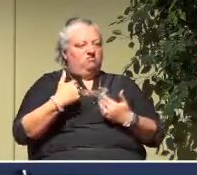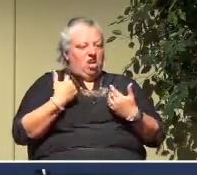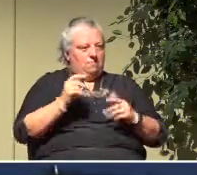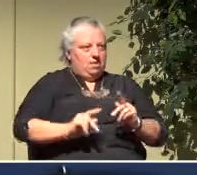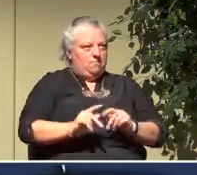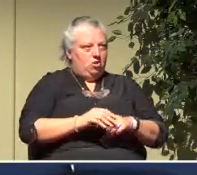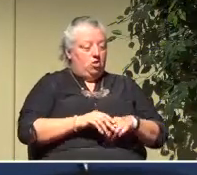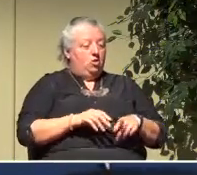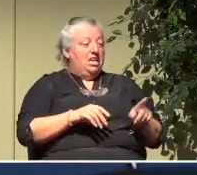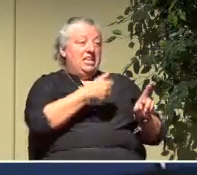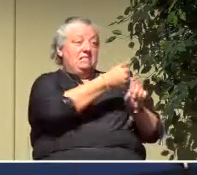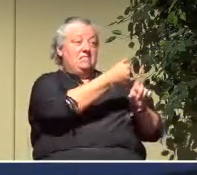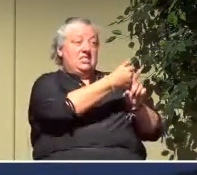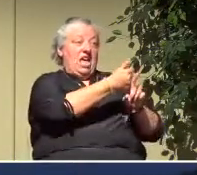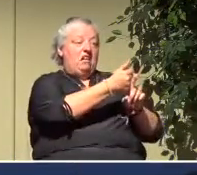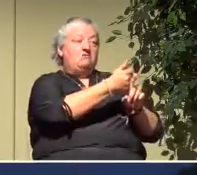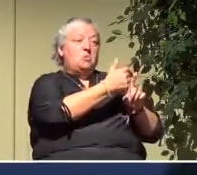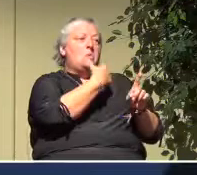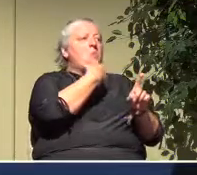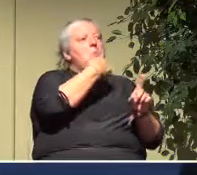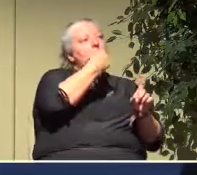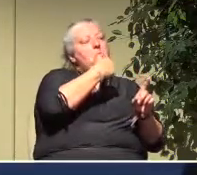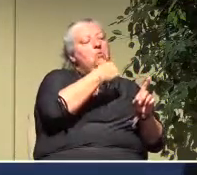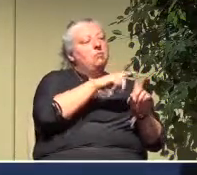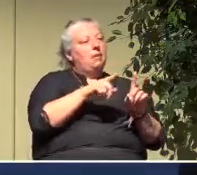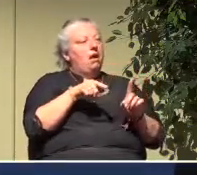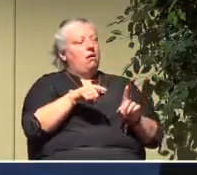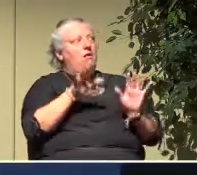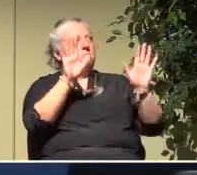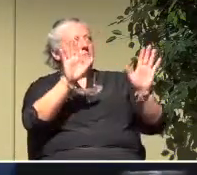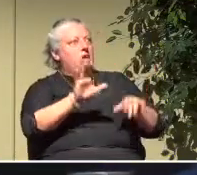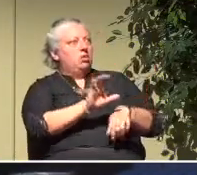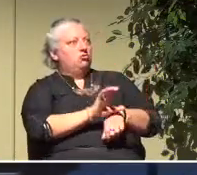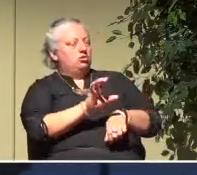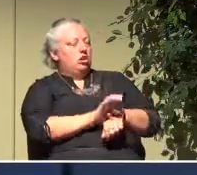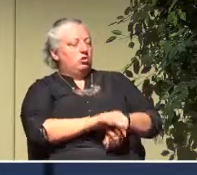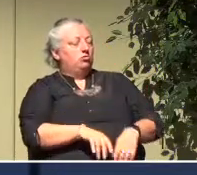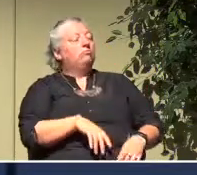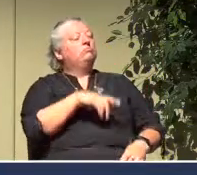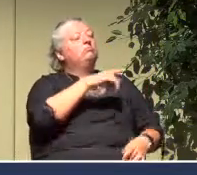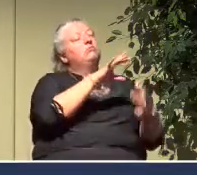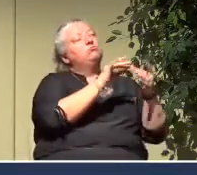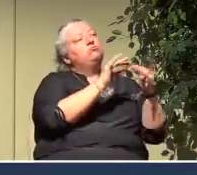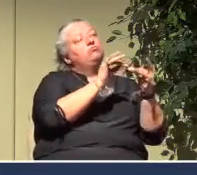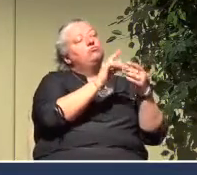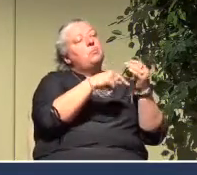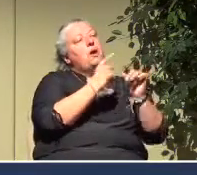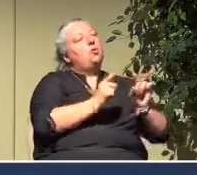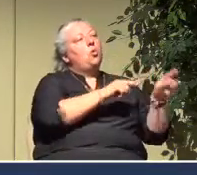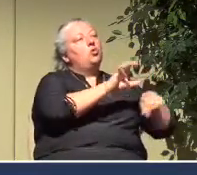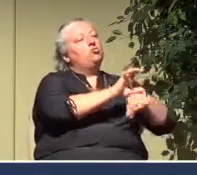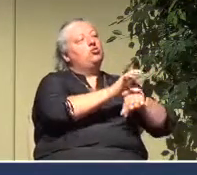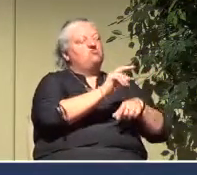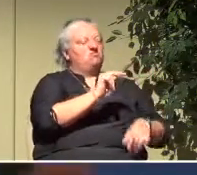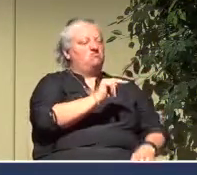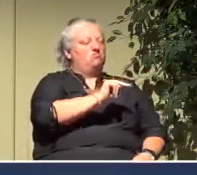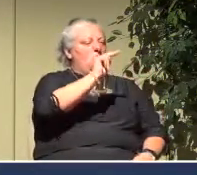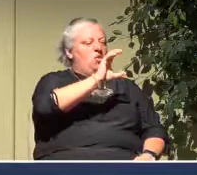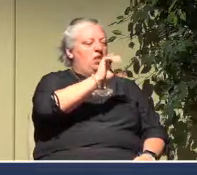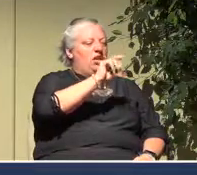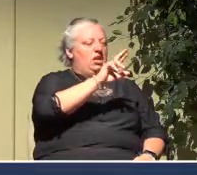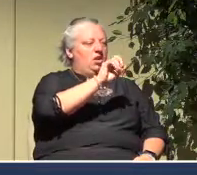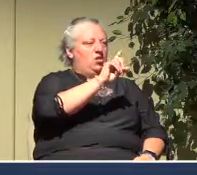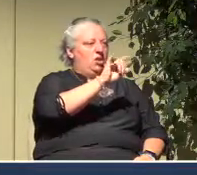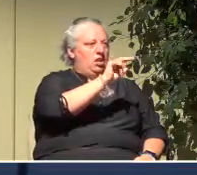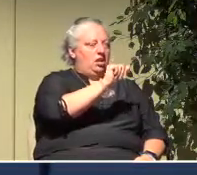have an amazing church in Hamilton that way. And he talked about going to a church down in North or South Carolina and he said it